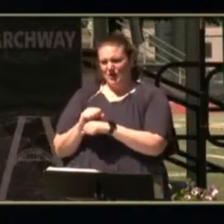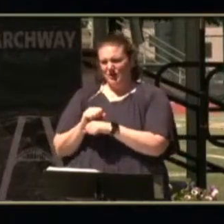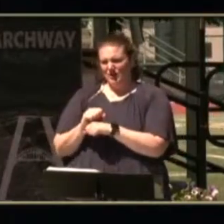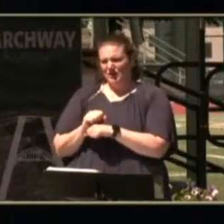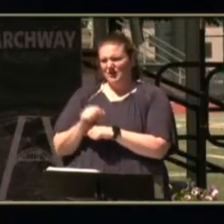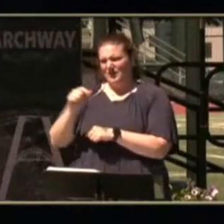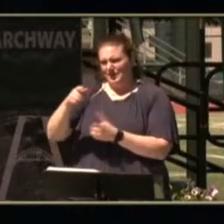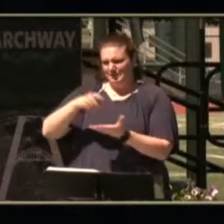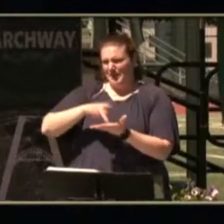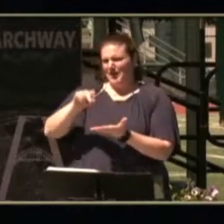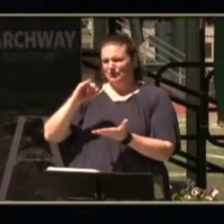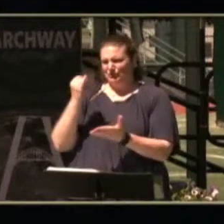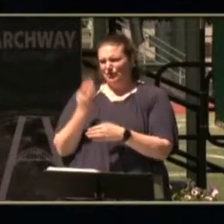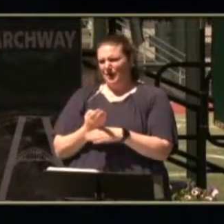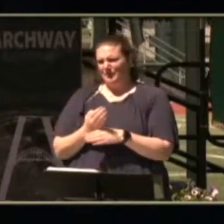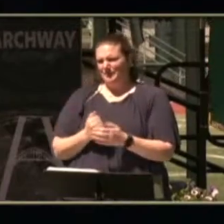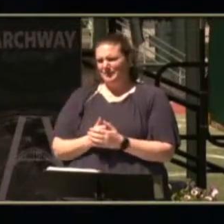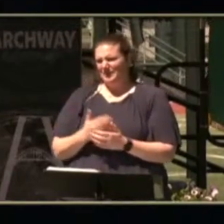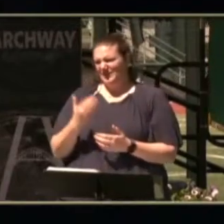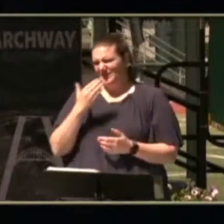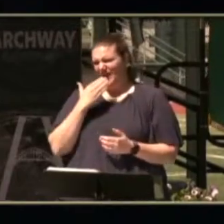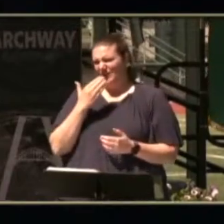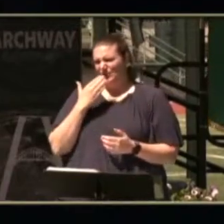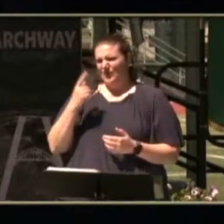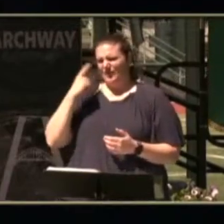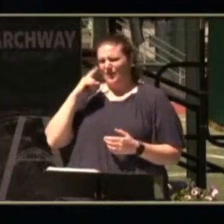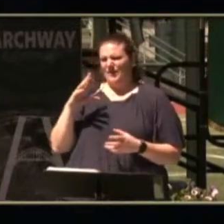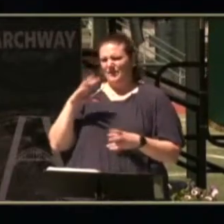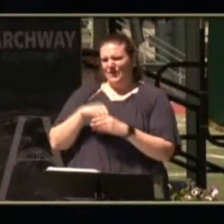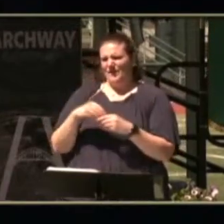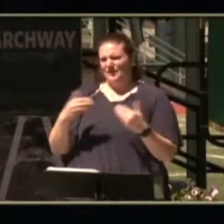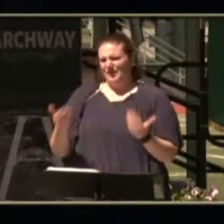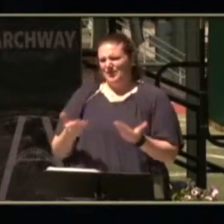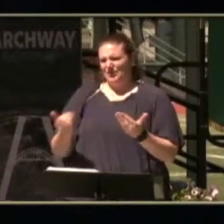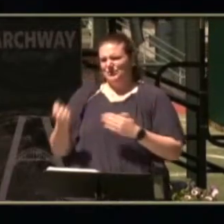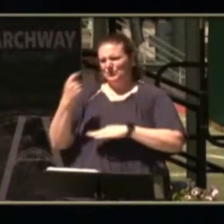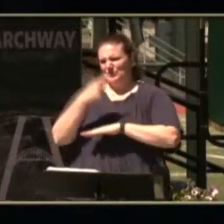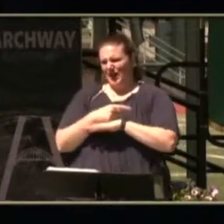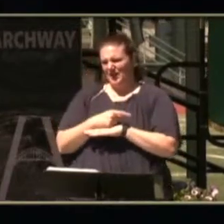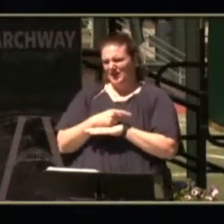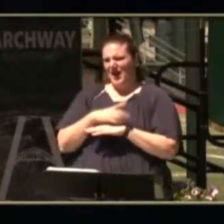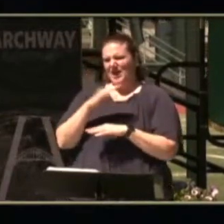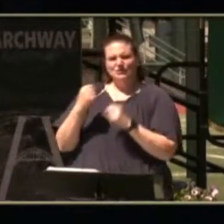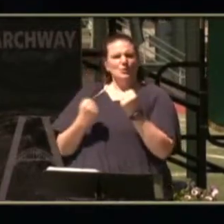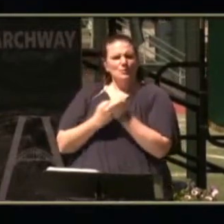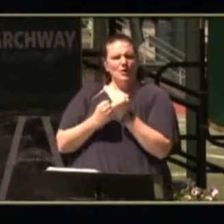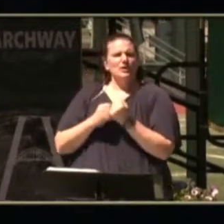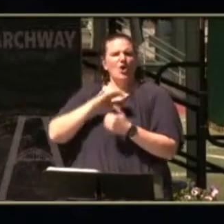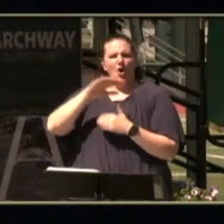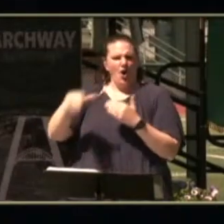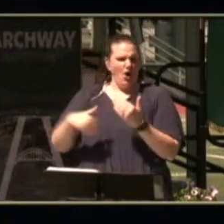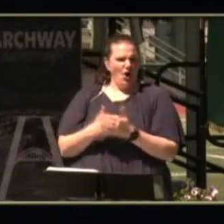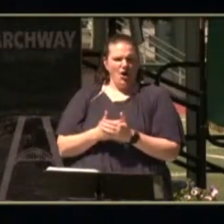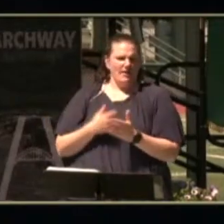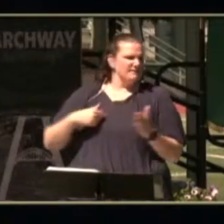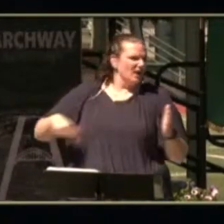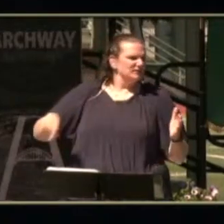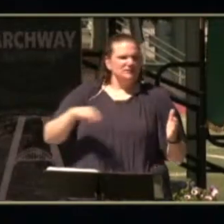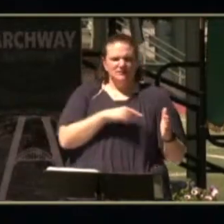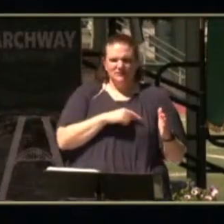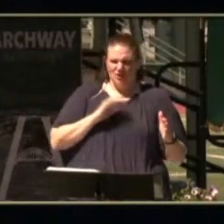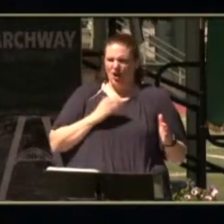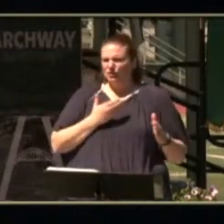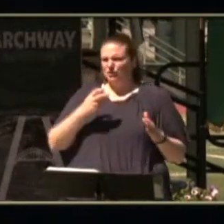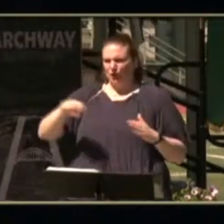at a paid job thank you for being here today and supporting all of us in